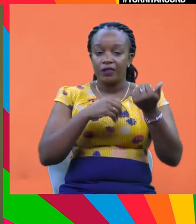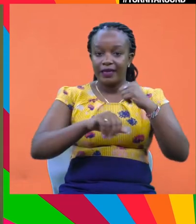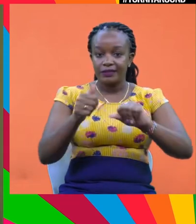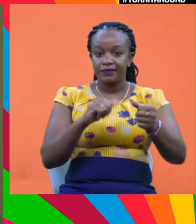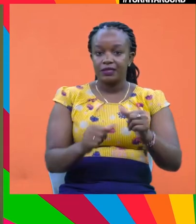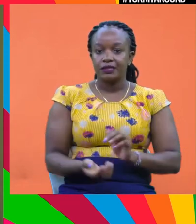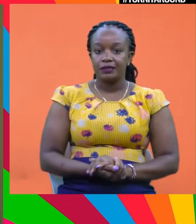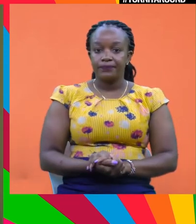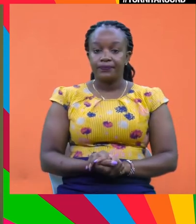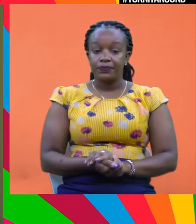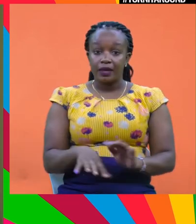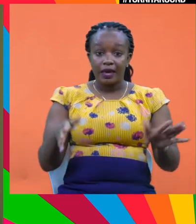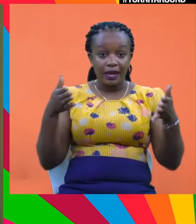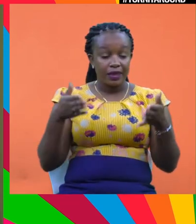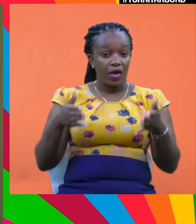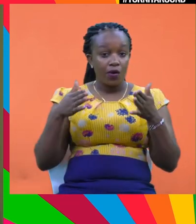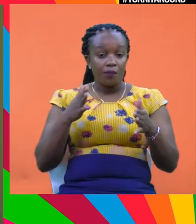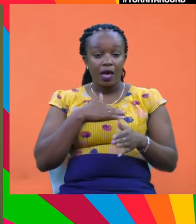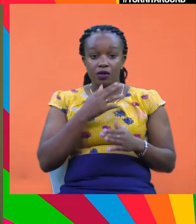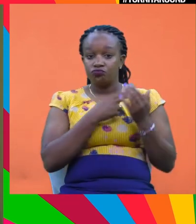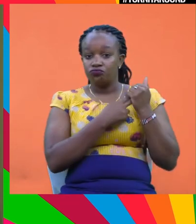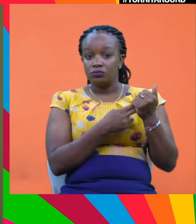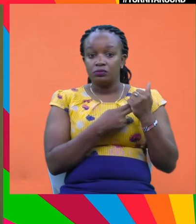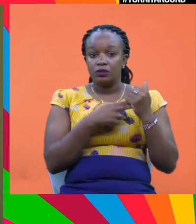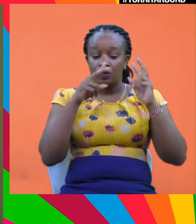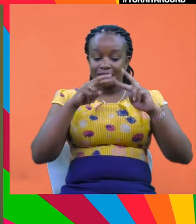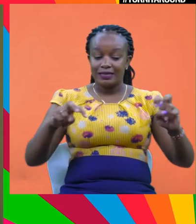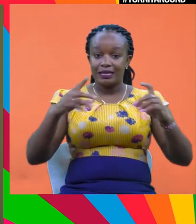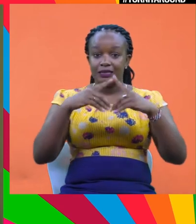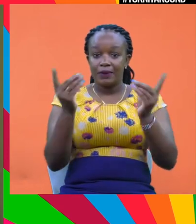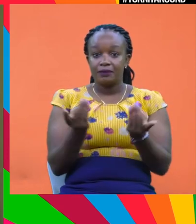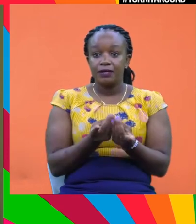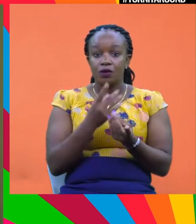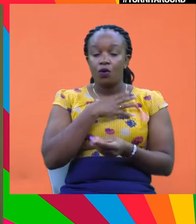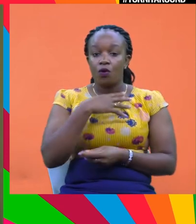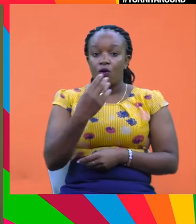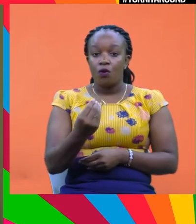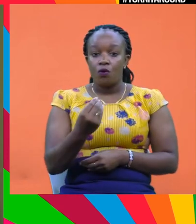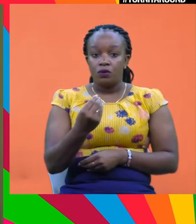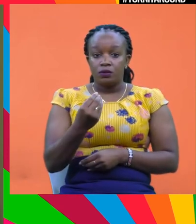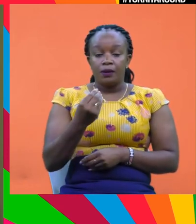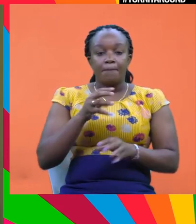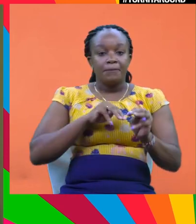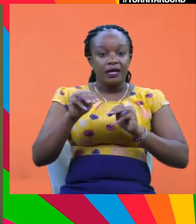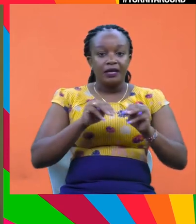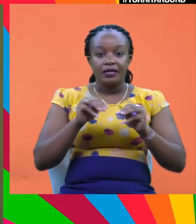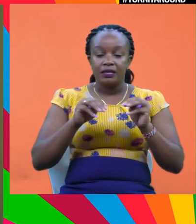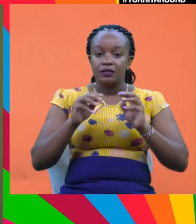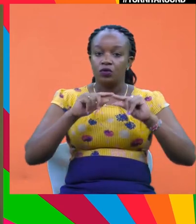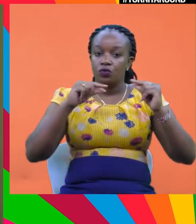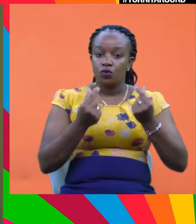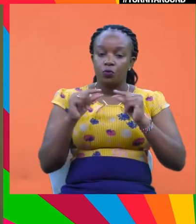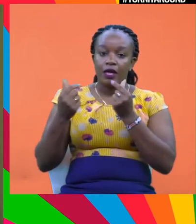activities. Analysis by my colleagues in our research department at the International Monetary Fund finds that a